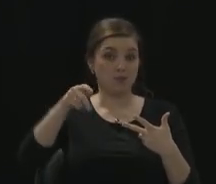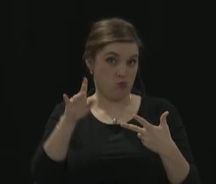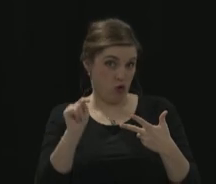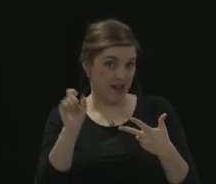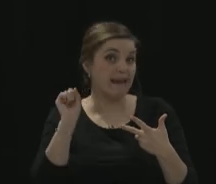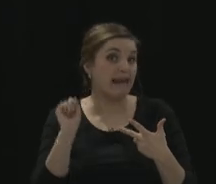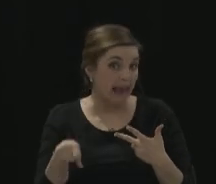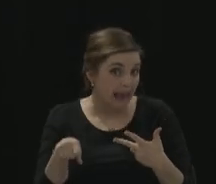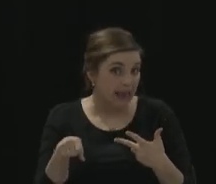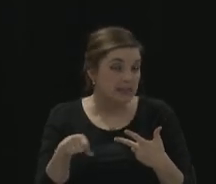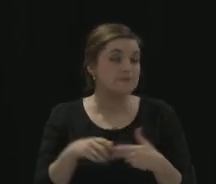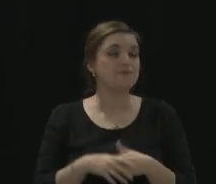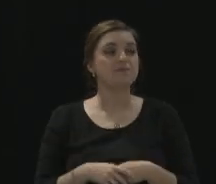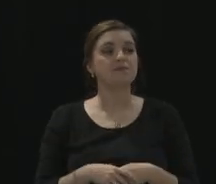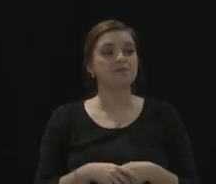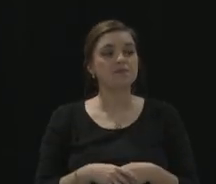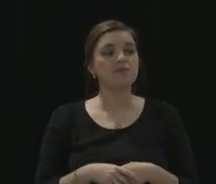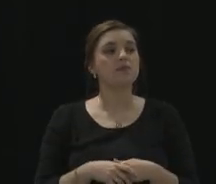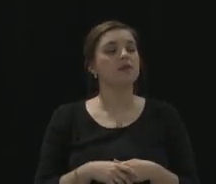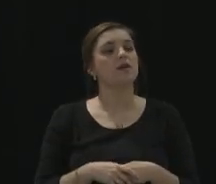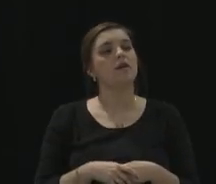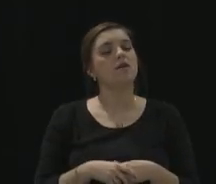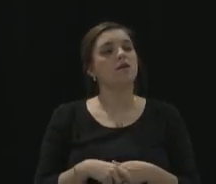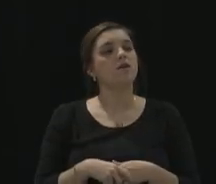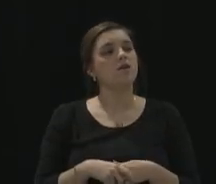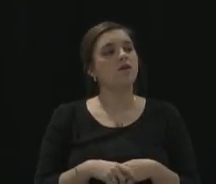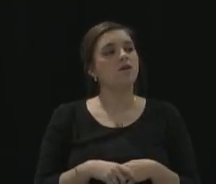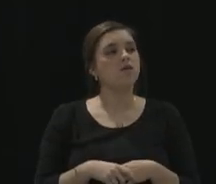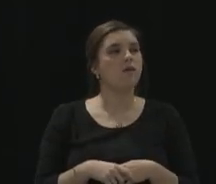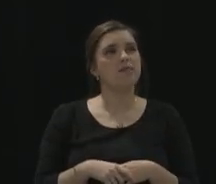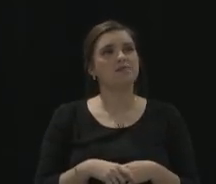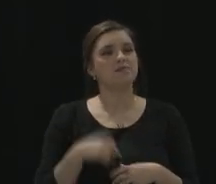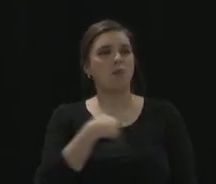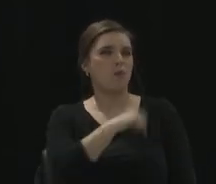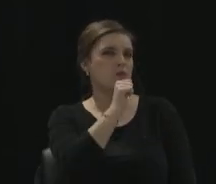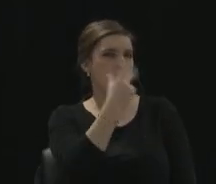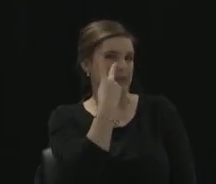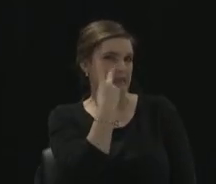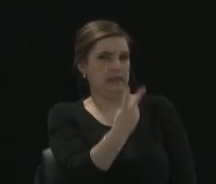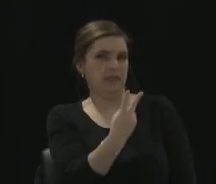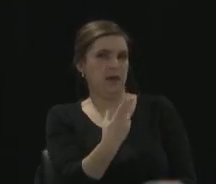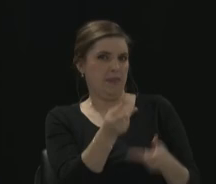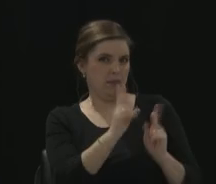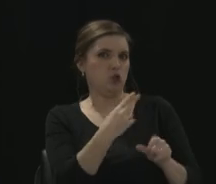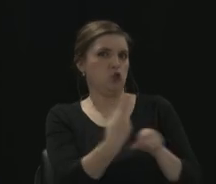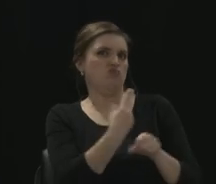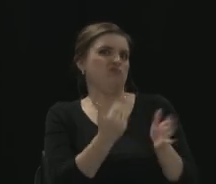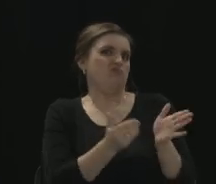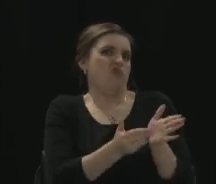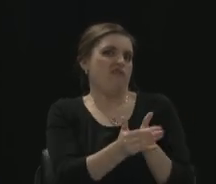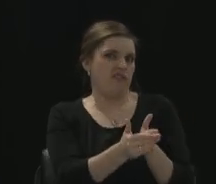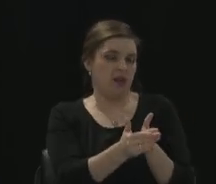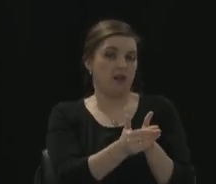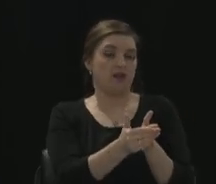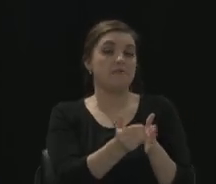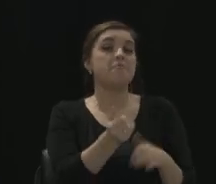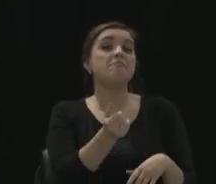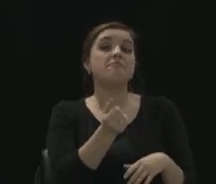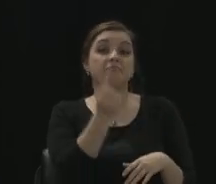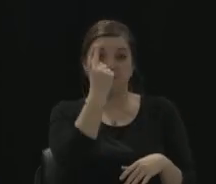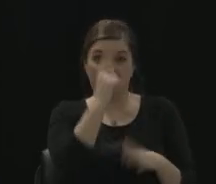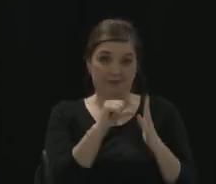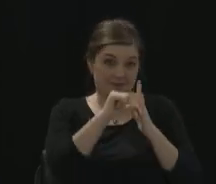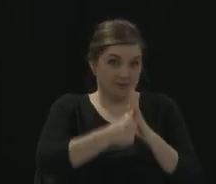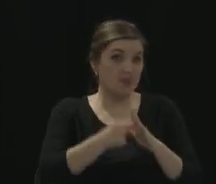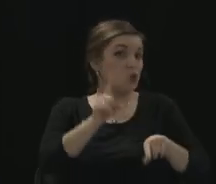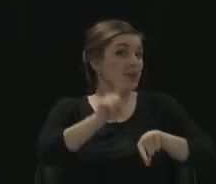the important thing, and it wasn't well, it's not, we don't see it a lot, but it's really important for individuals. You can no longer use